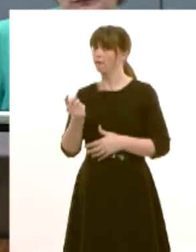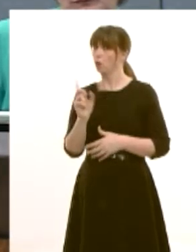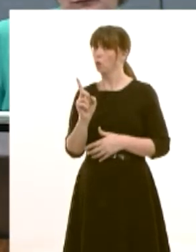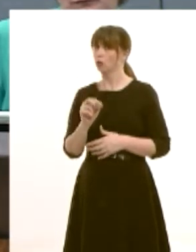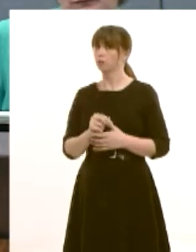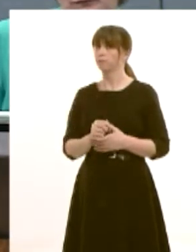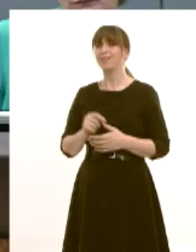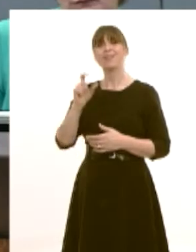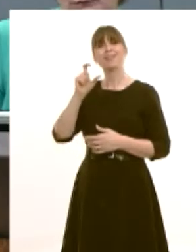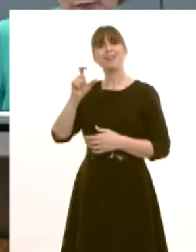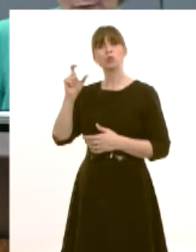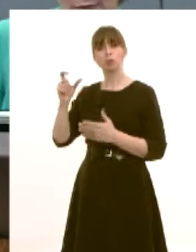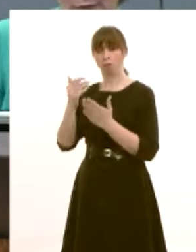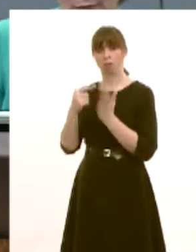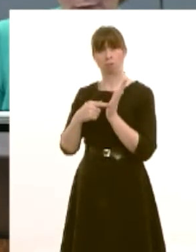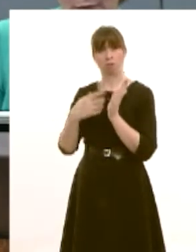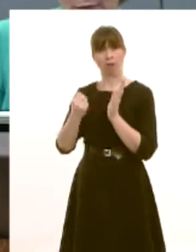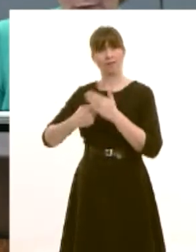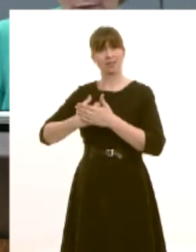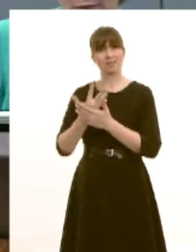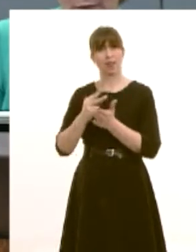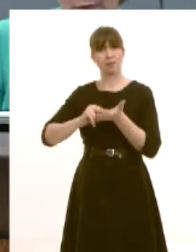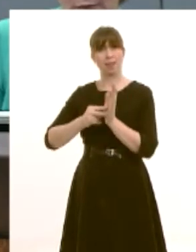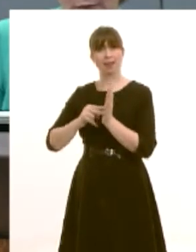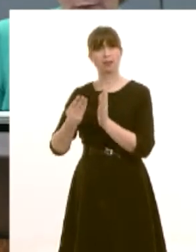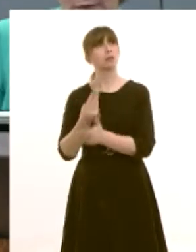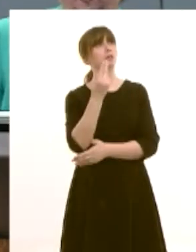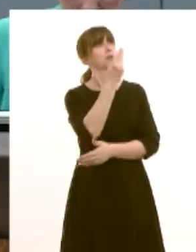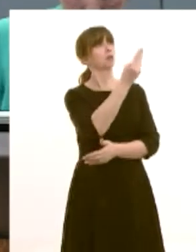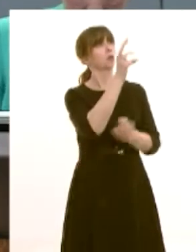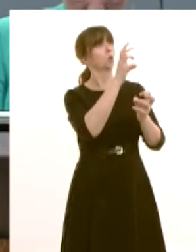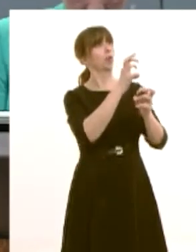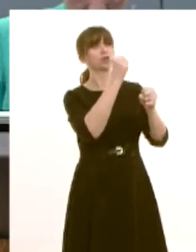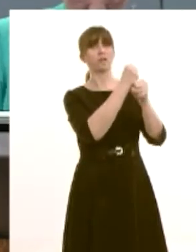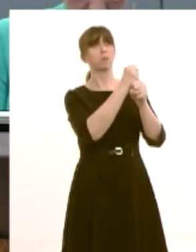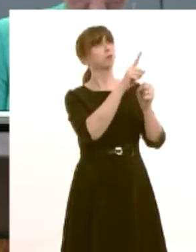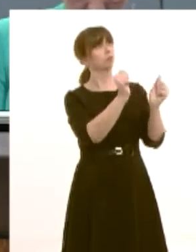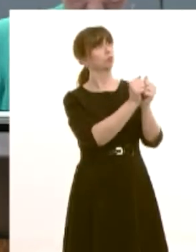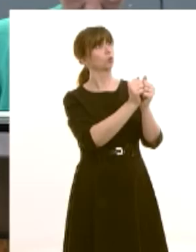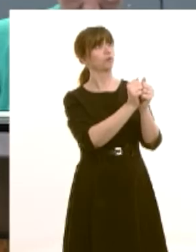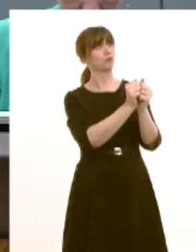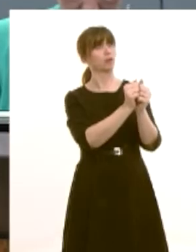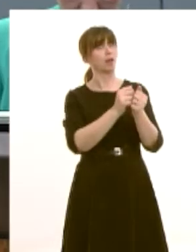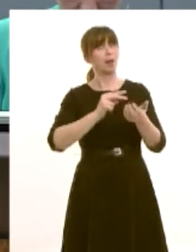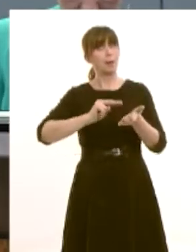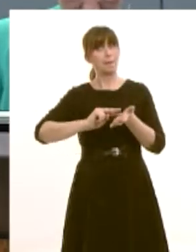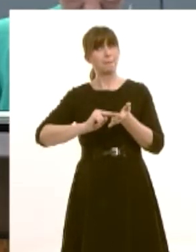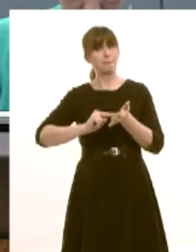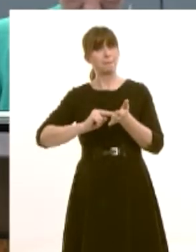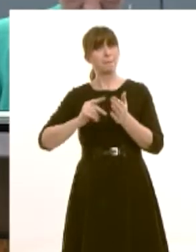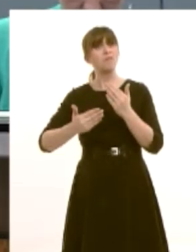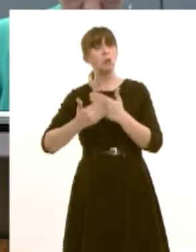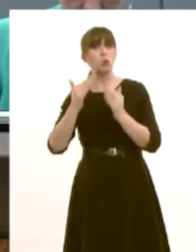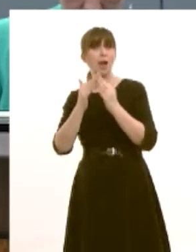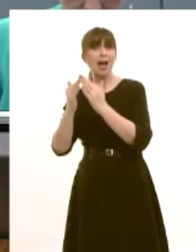plans that council has put forward and obviously submitted to elsh government for approval do you believe that the planning advice that is given to cater for new